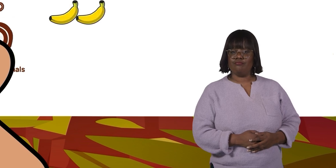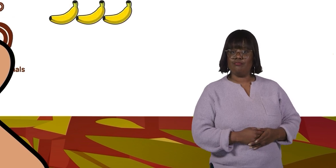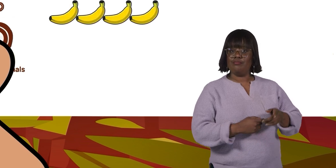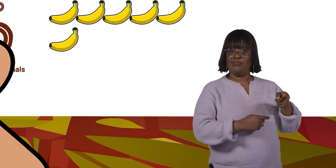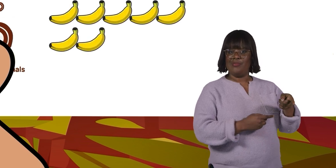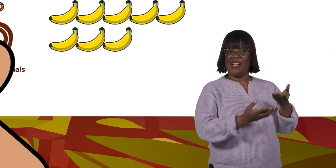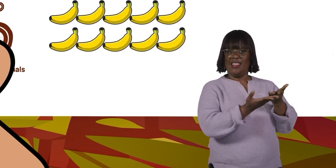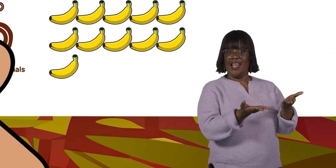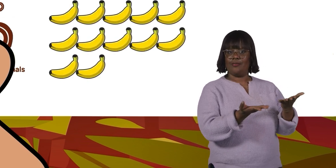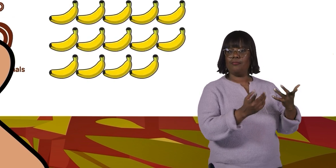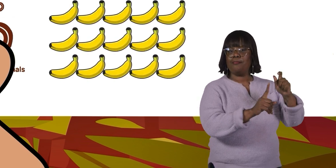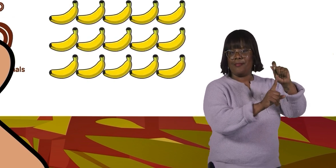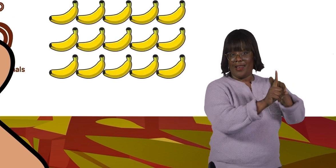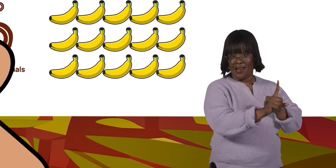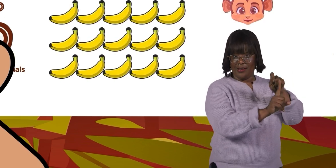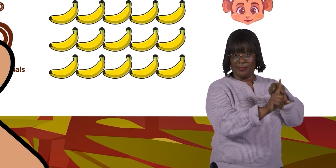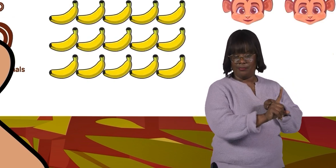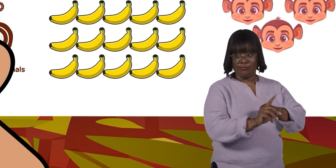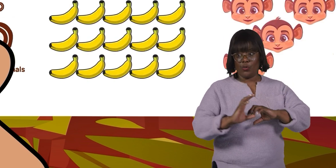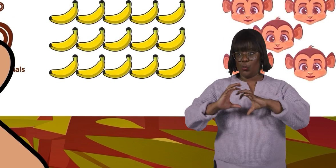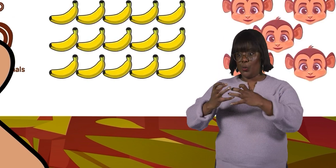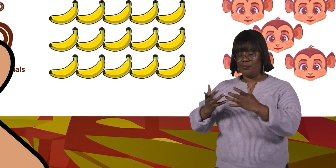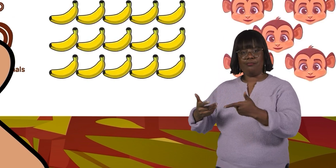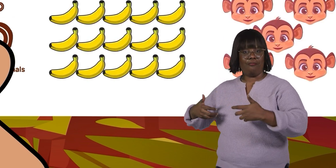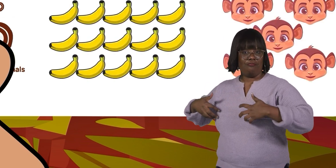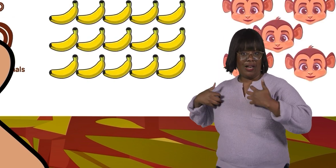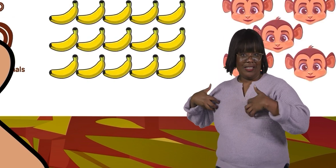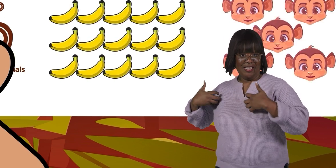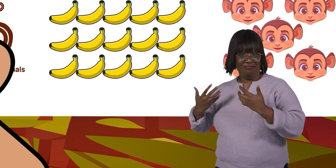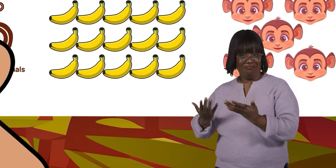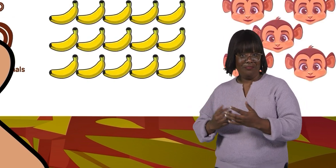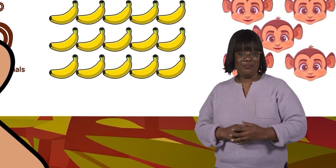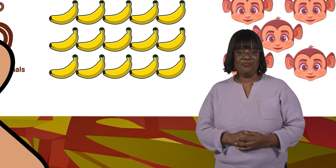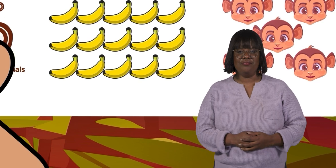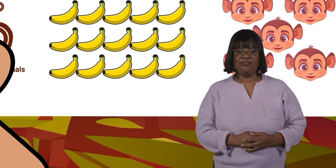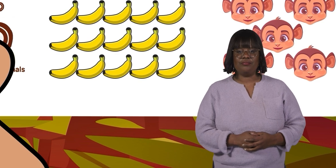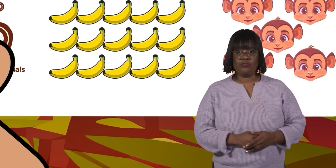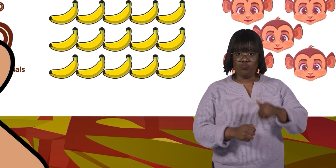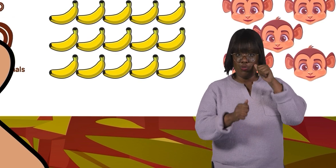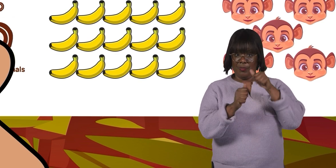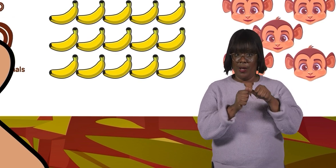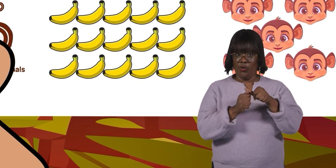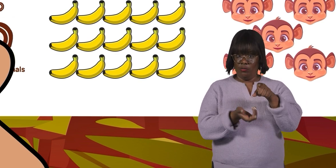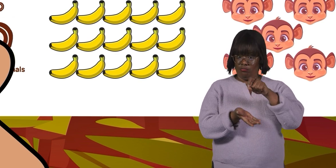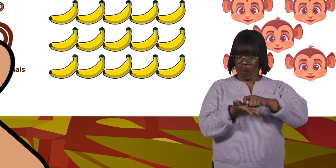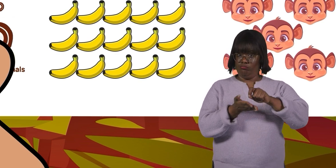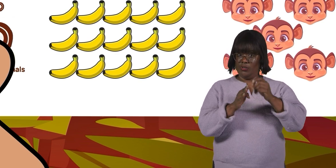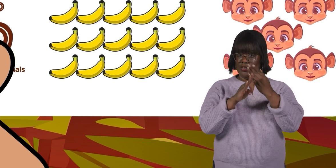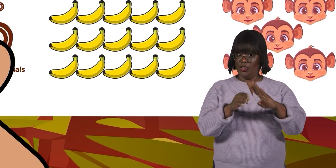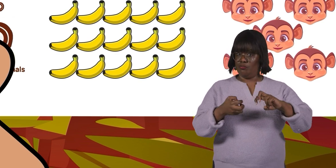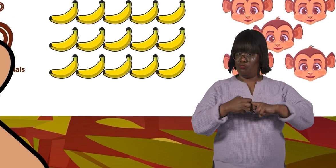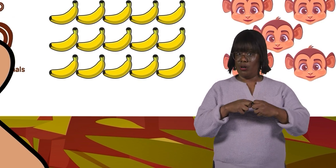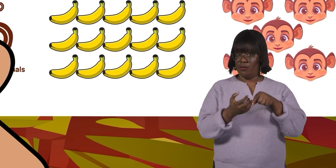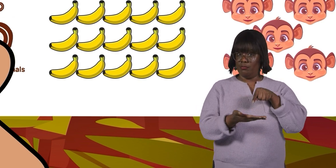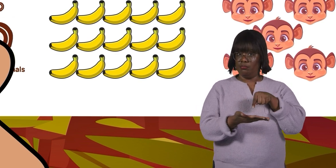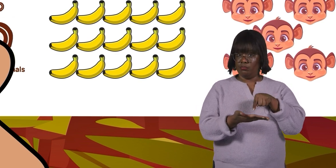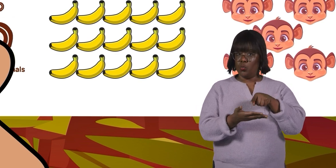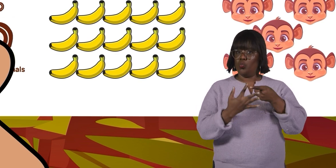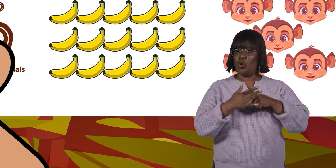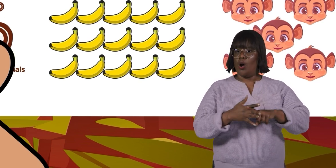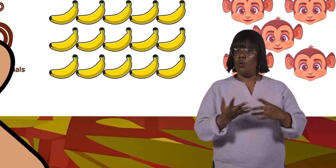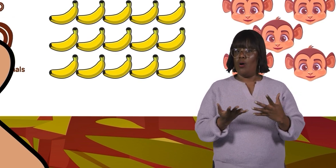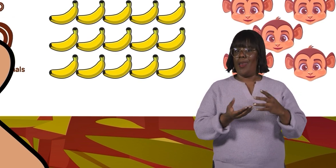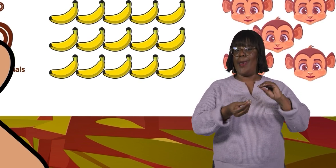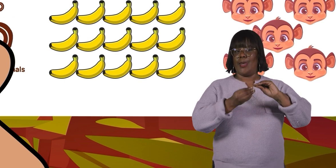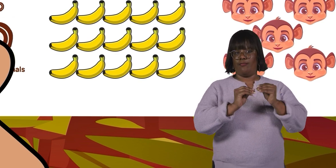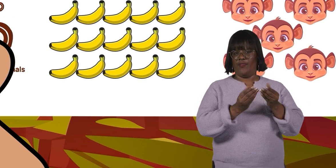The bananas are the objects, and the monkeys are the groups. Remember that when you write a division problem, you